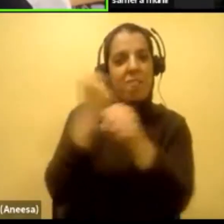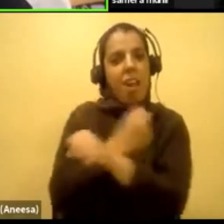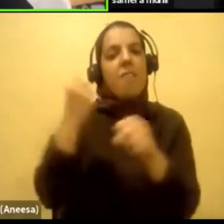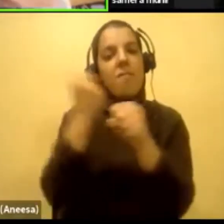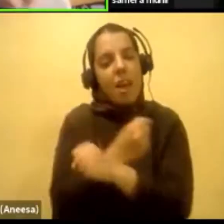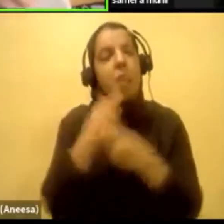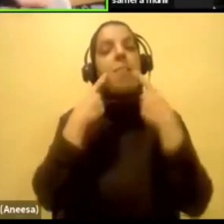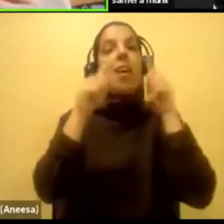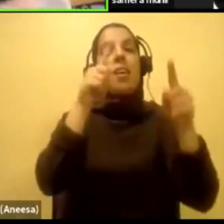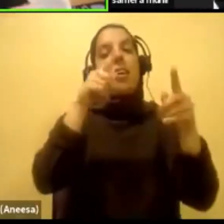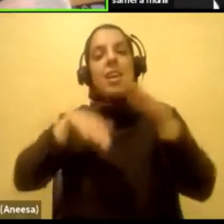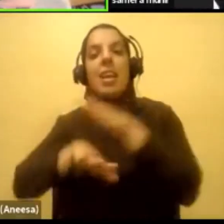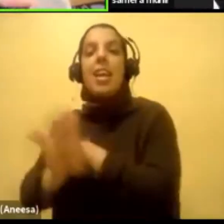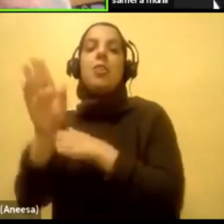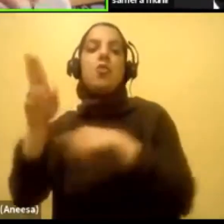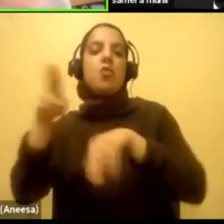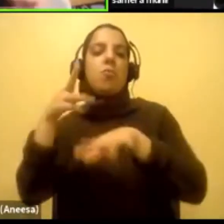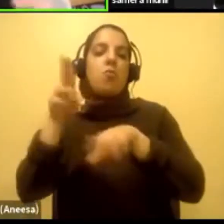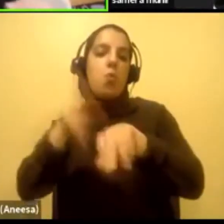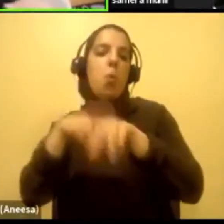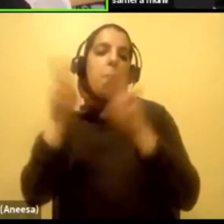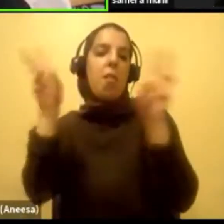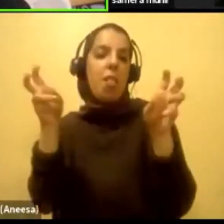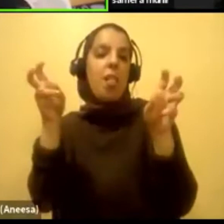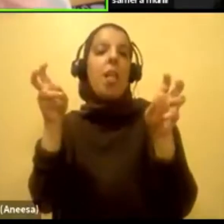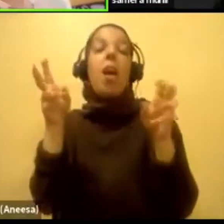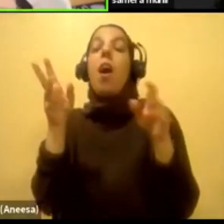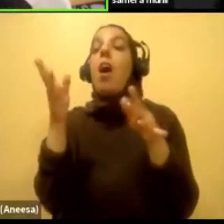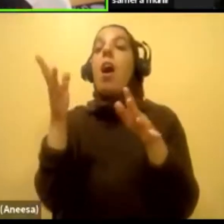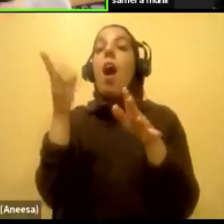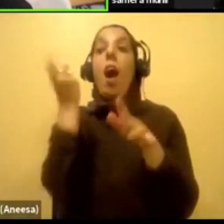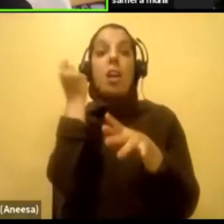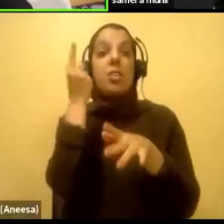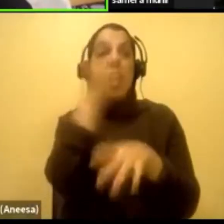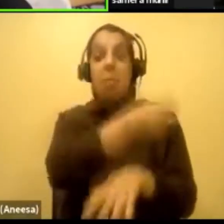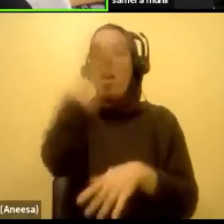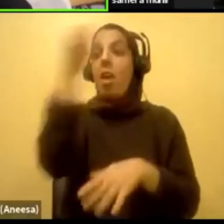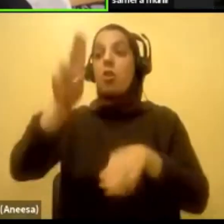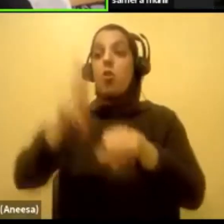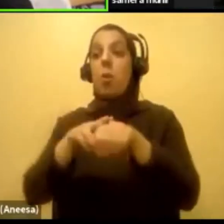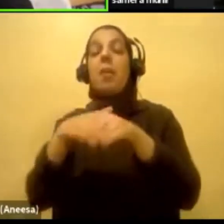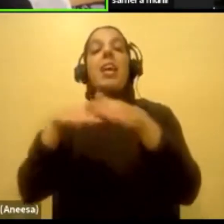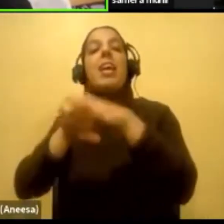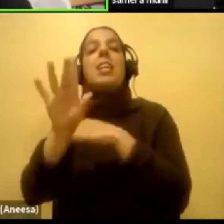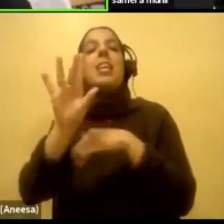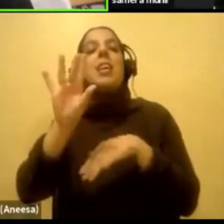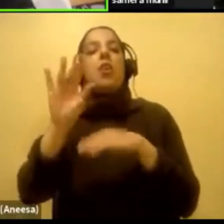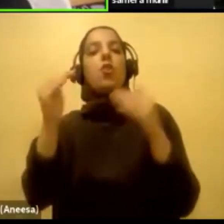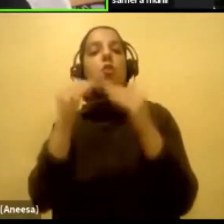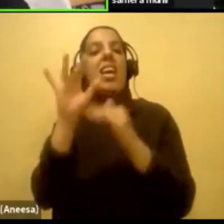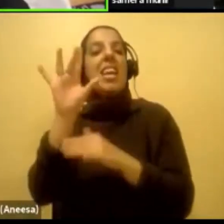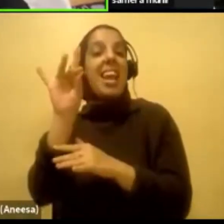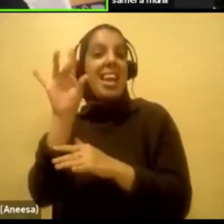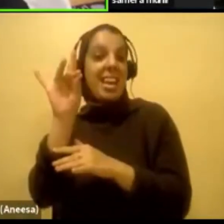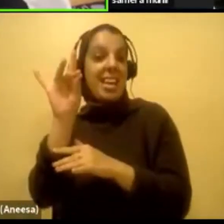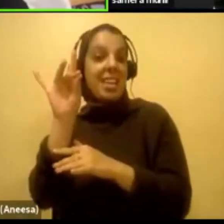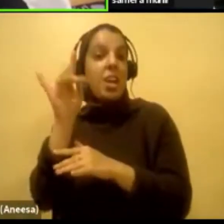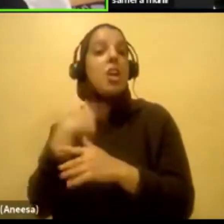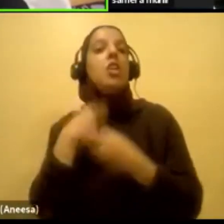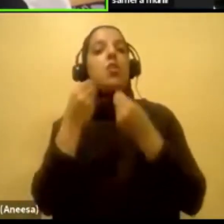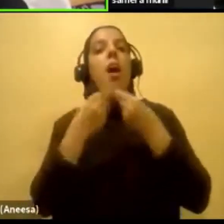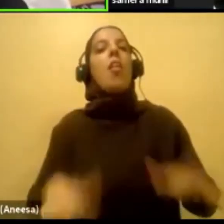But I got out a little too late. I got out in the eighth grade, right before high school. So I lost seven to eight years of